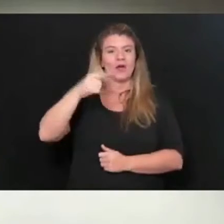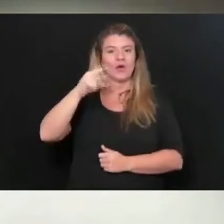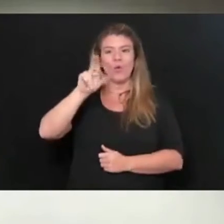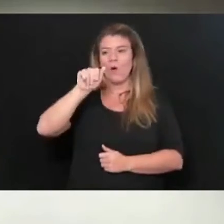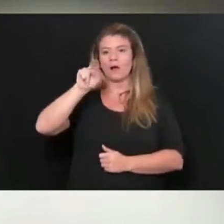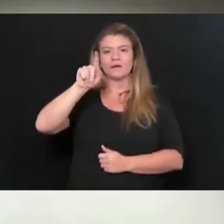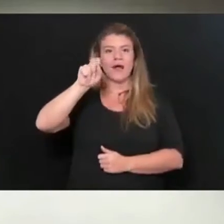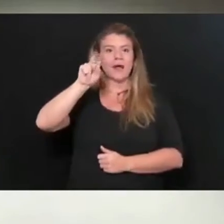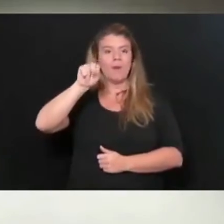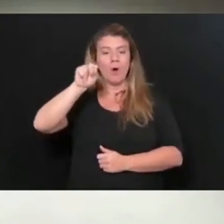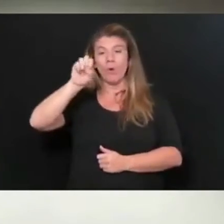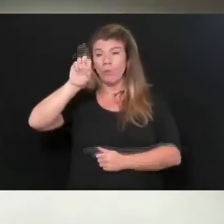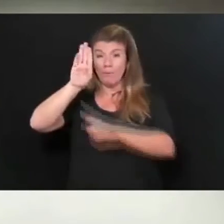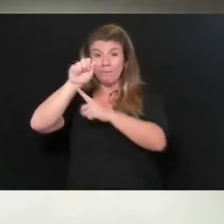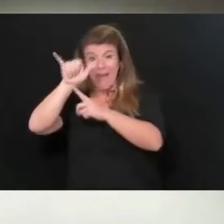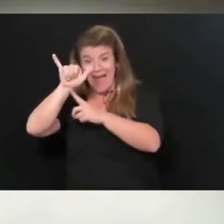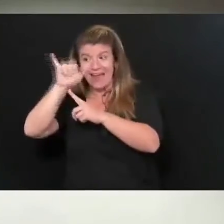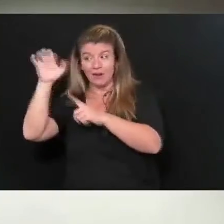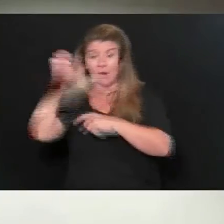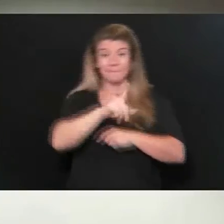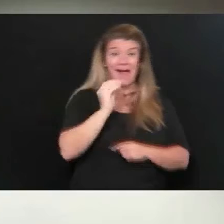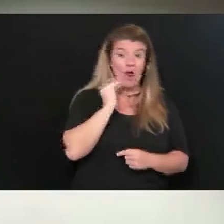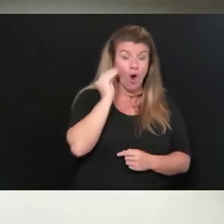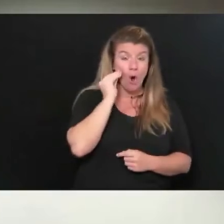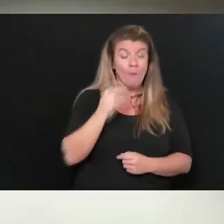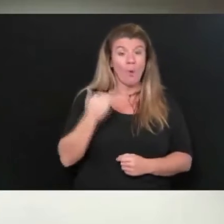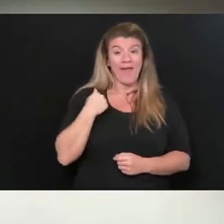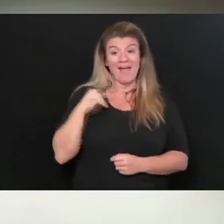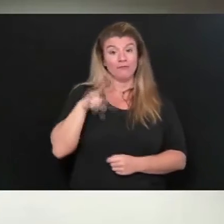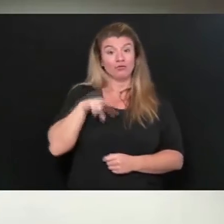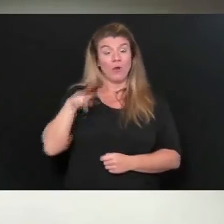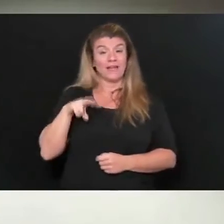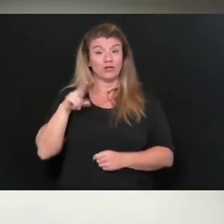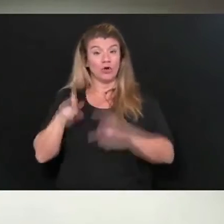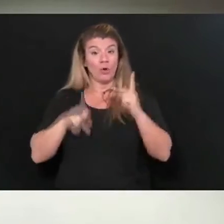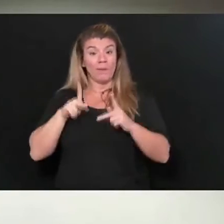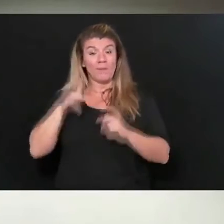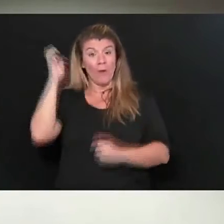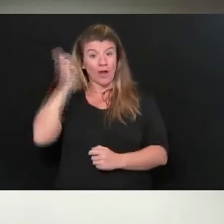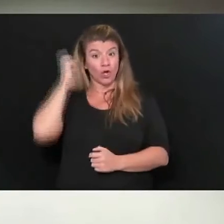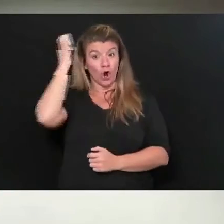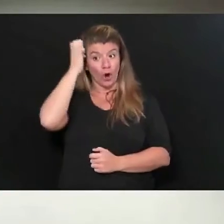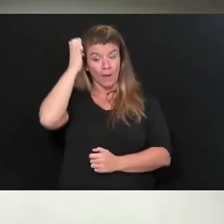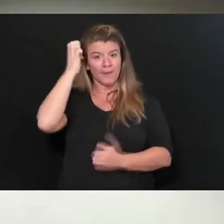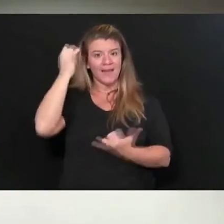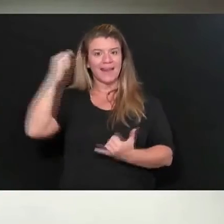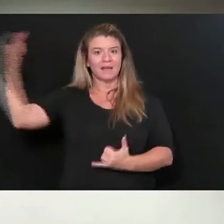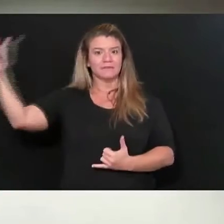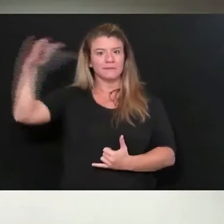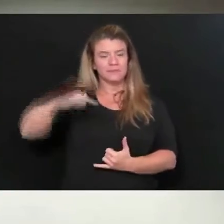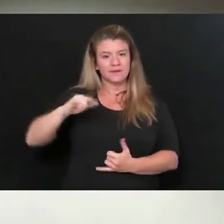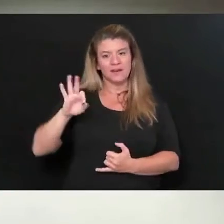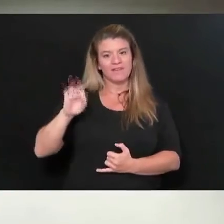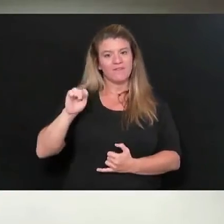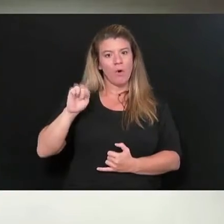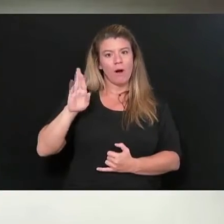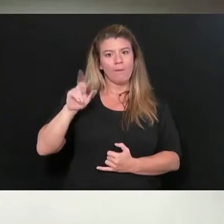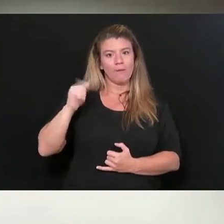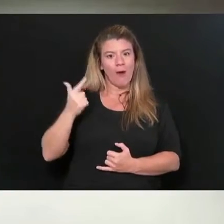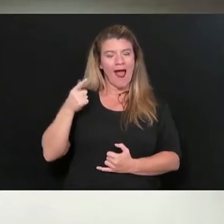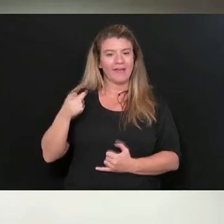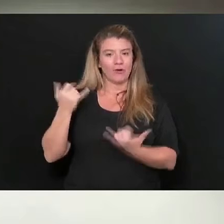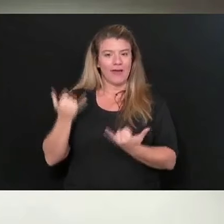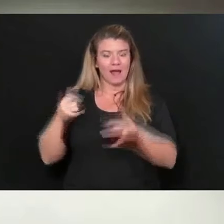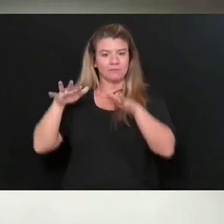have Special Operations Detachment Europe with 22 personnel now back at Fort Bragg who are demobilizing from their